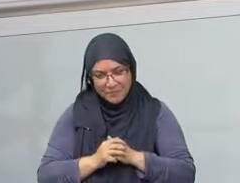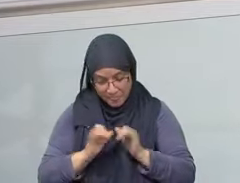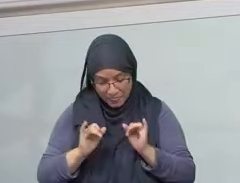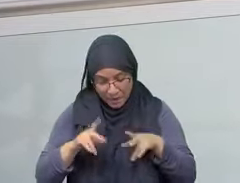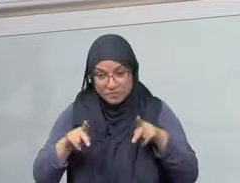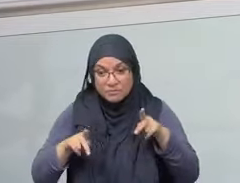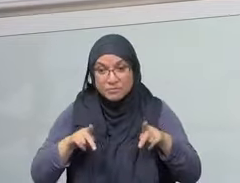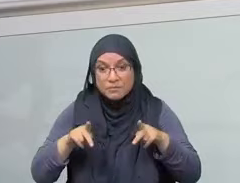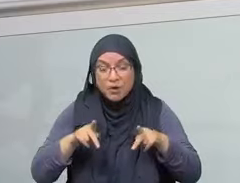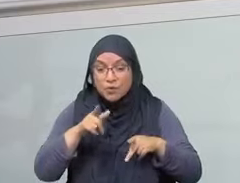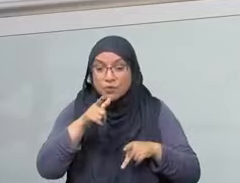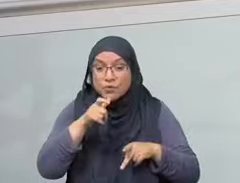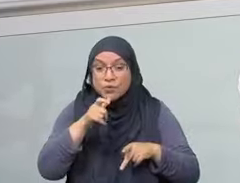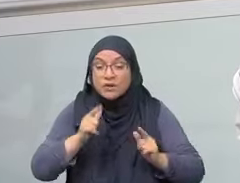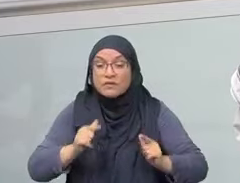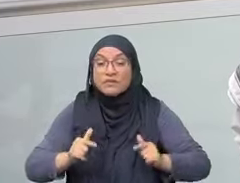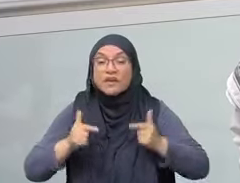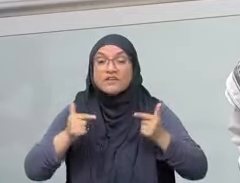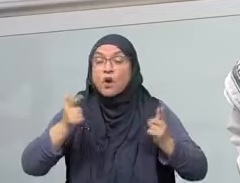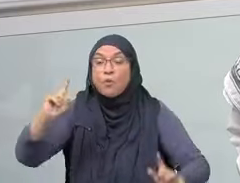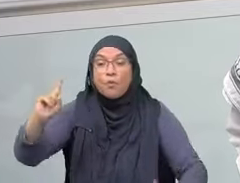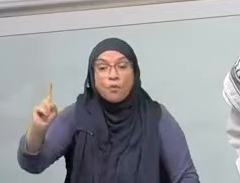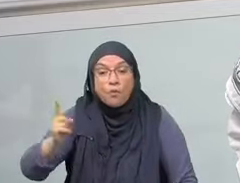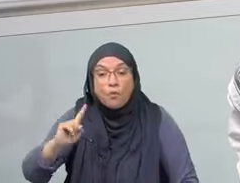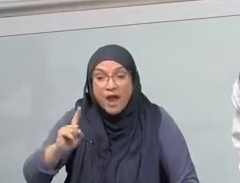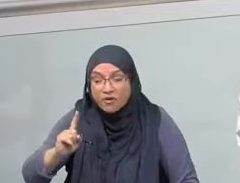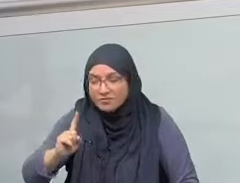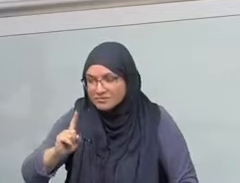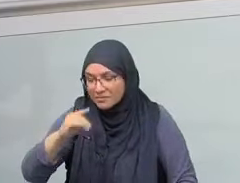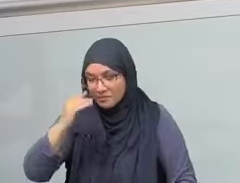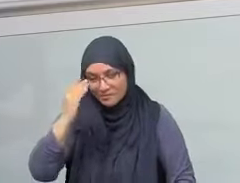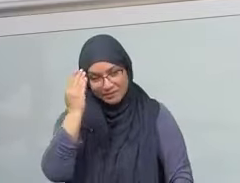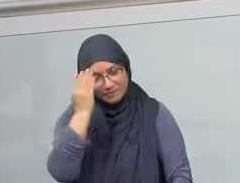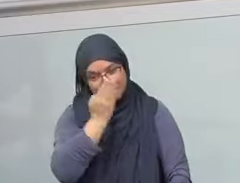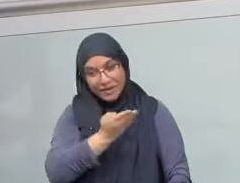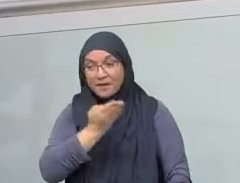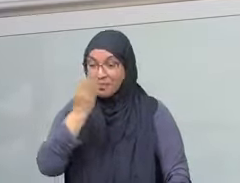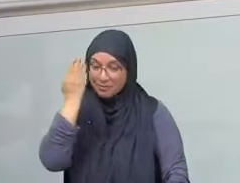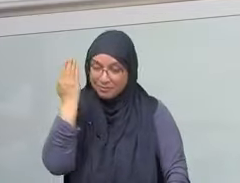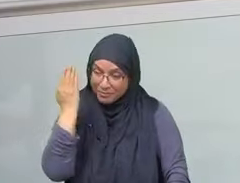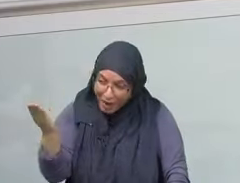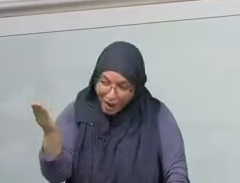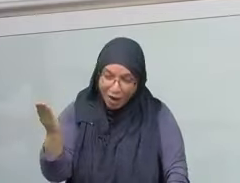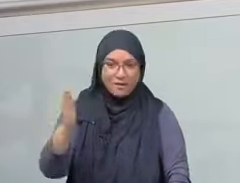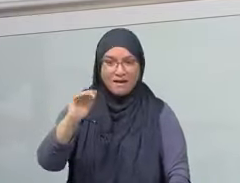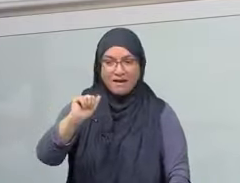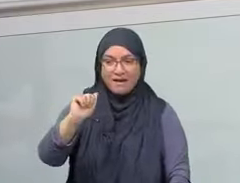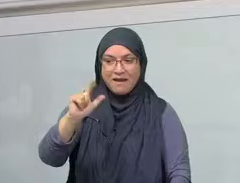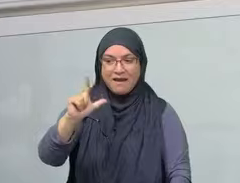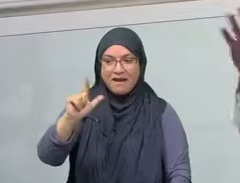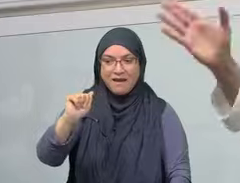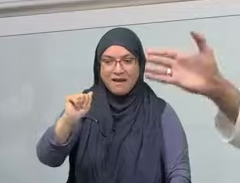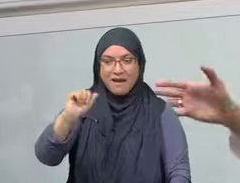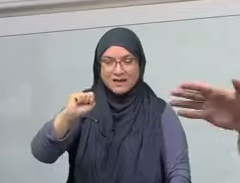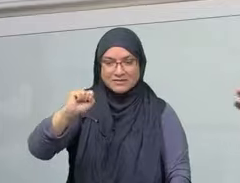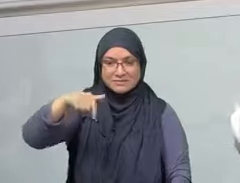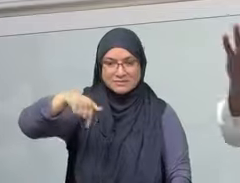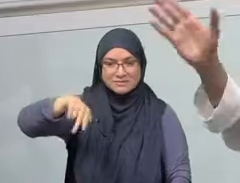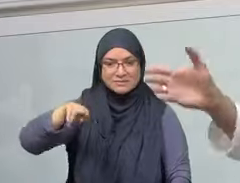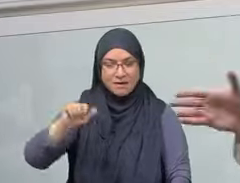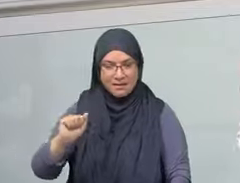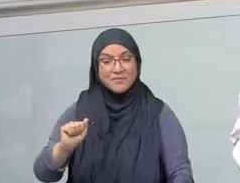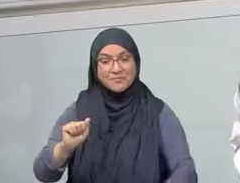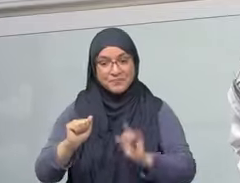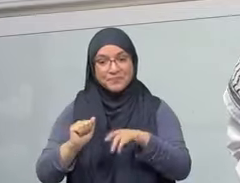maqdis. Wa akna fi bayt al maqdis. The Prophet Sallallahu Alaihi Wasallam could have said. Palestine. He could have mentioned something.